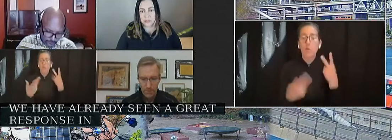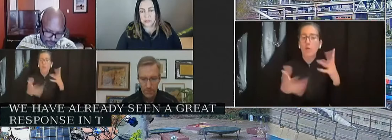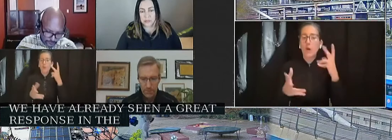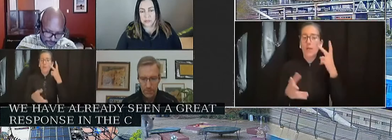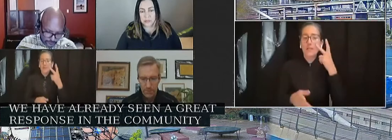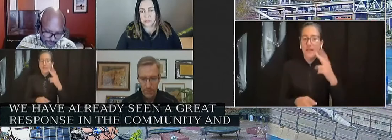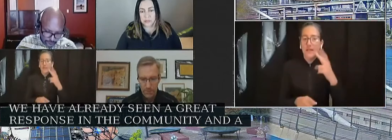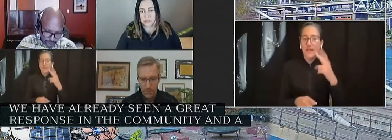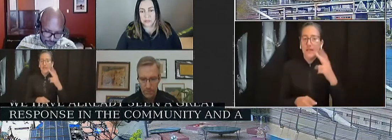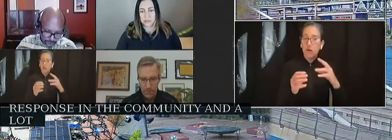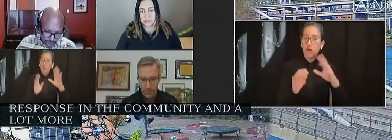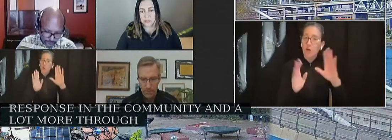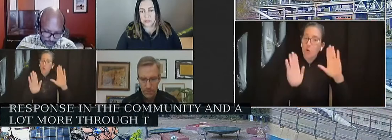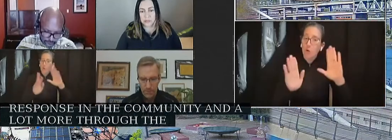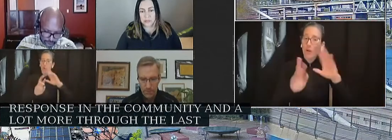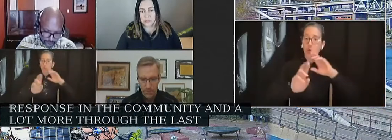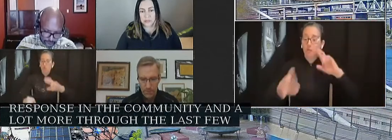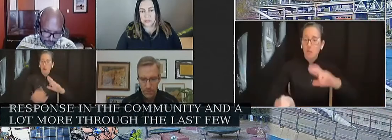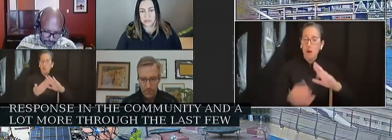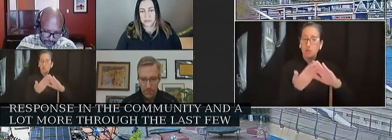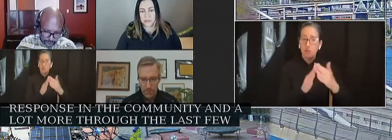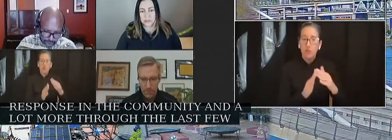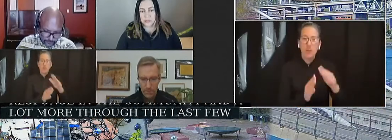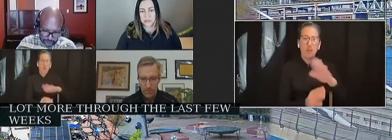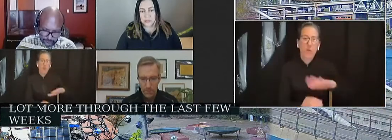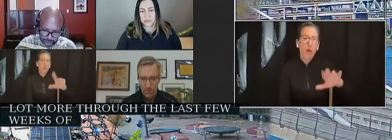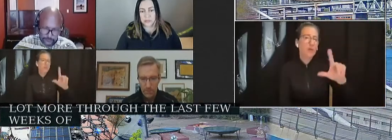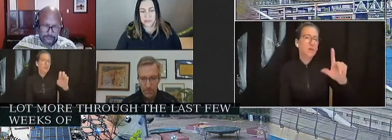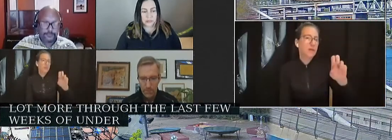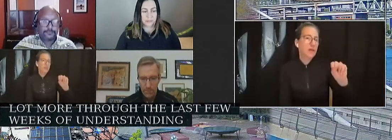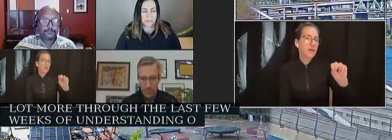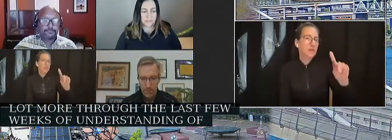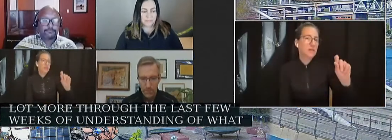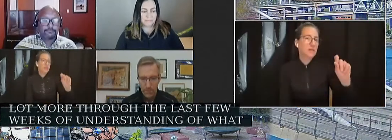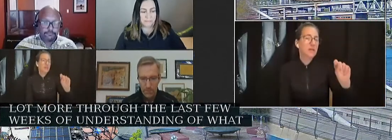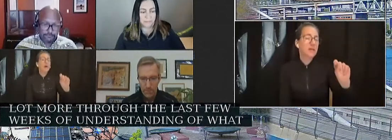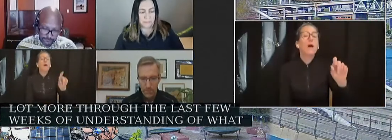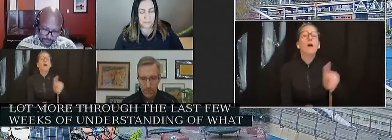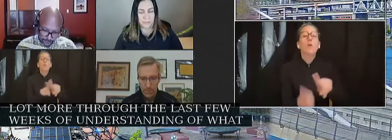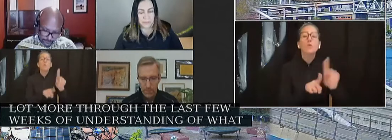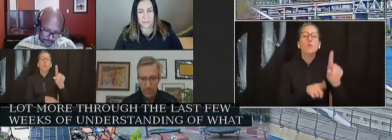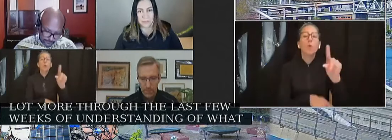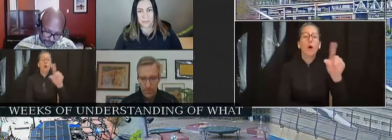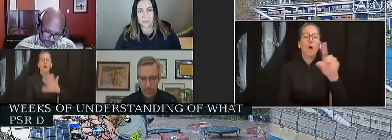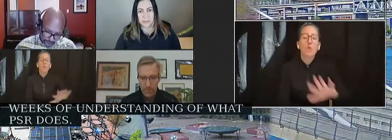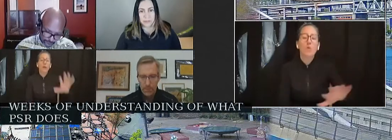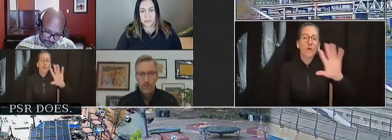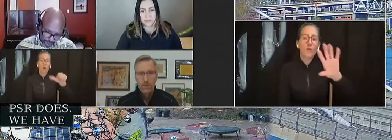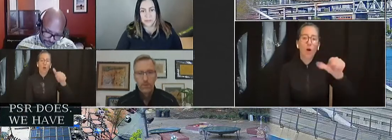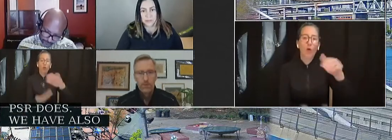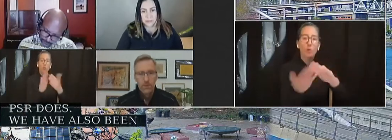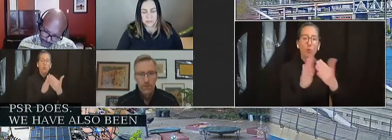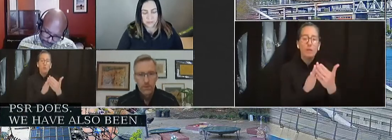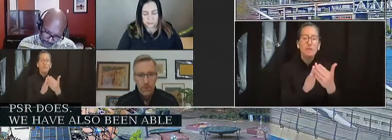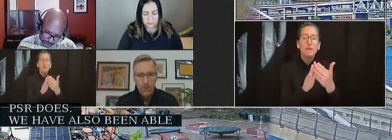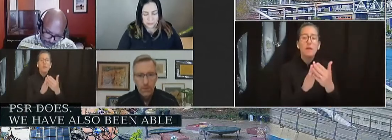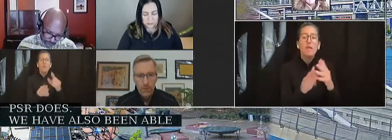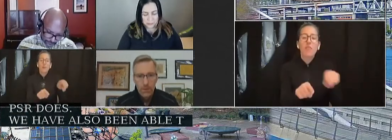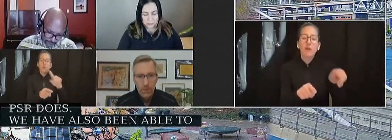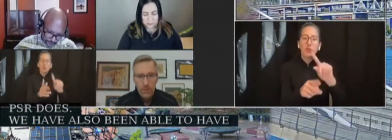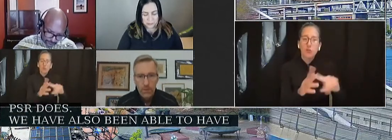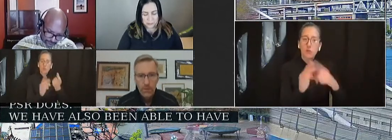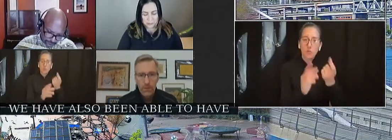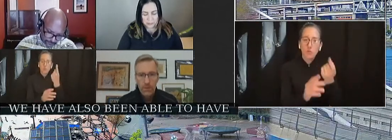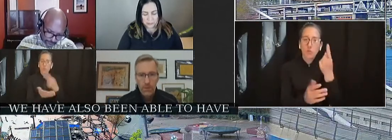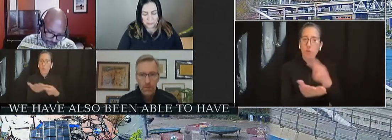through the last few weeks of understanding of what PSR does. We've also been able to have nice handoffs